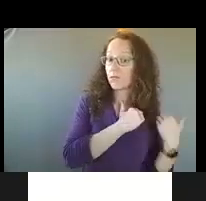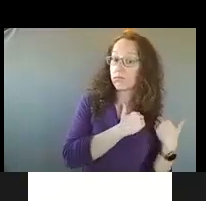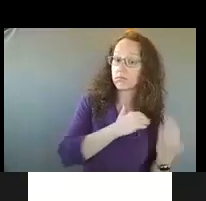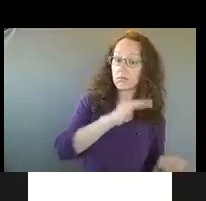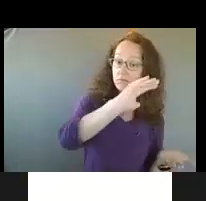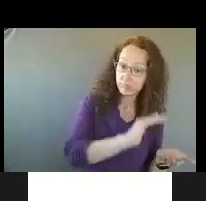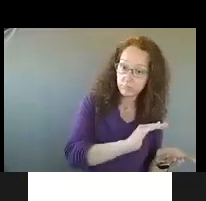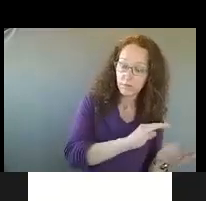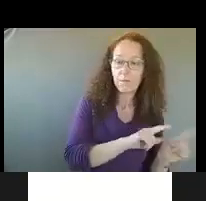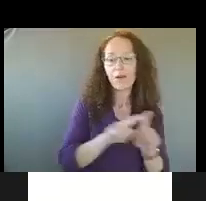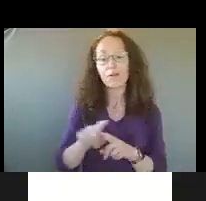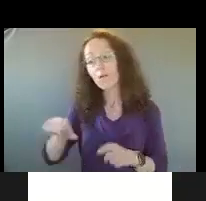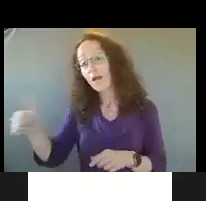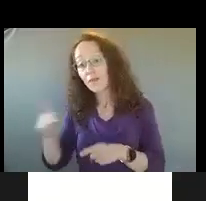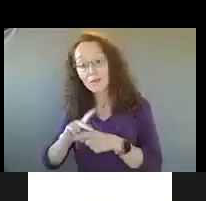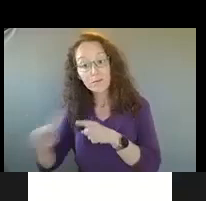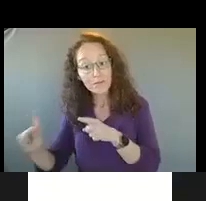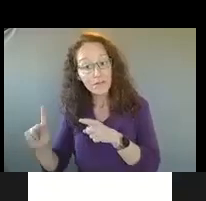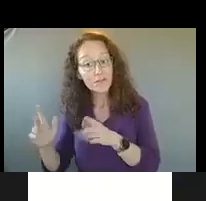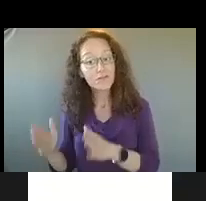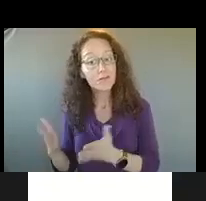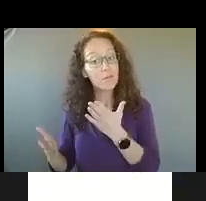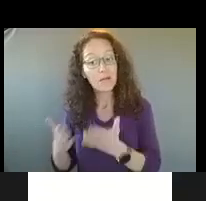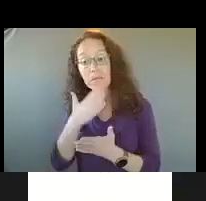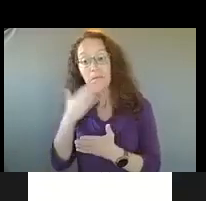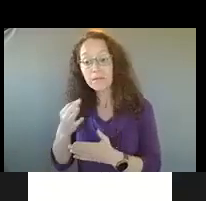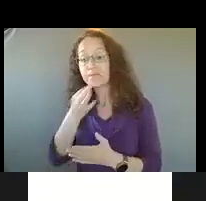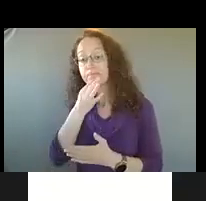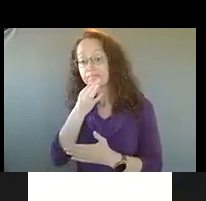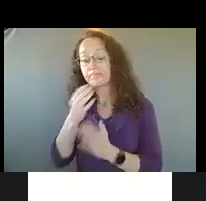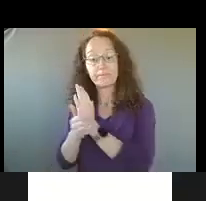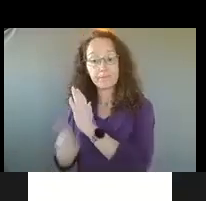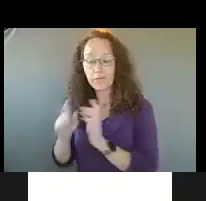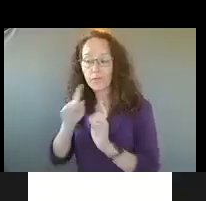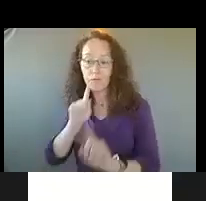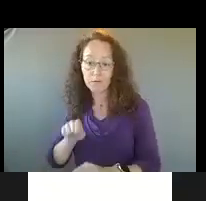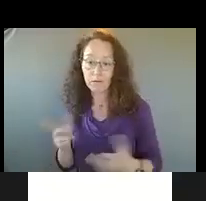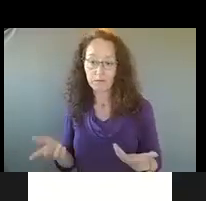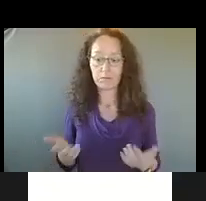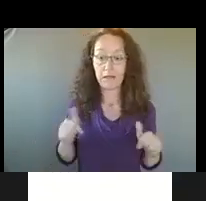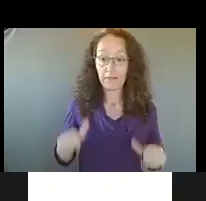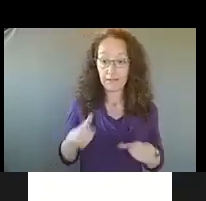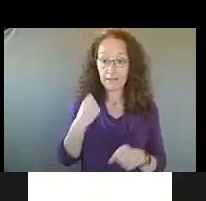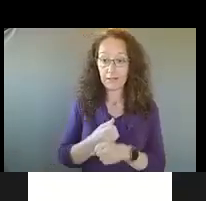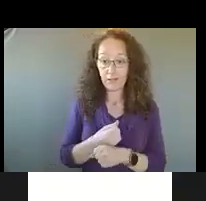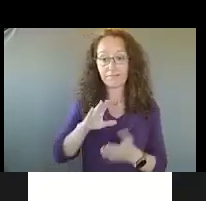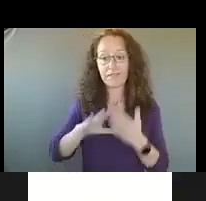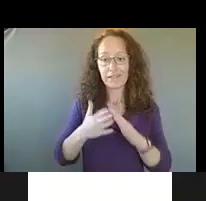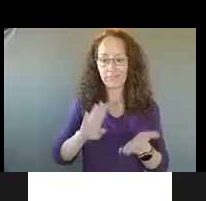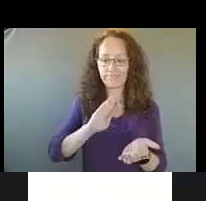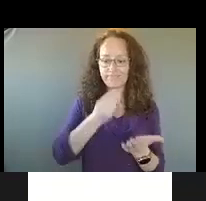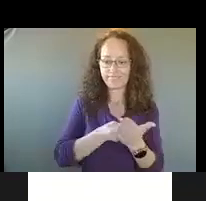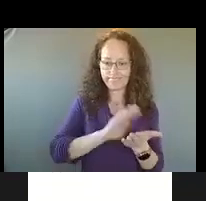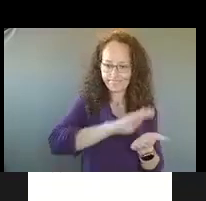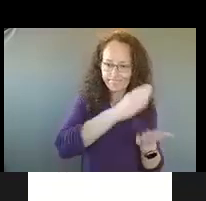professionals that we have might be better equipped to respond to some of those calls. The city does have funding this year for a pilot project